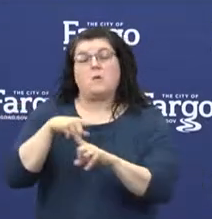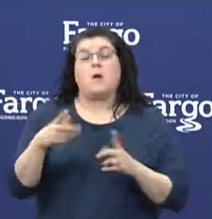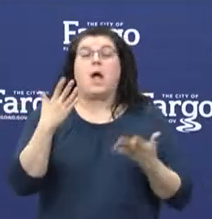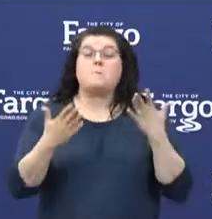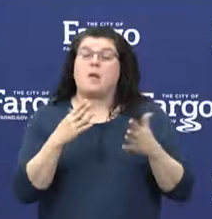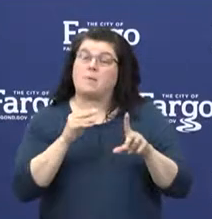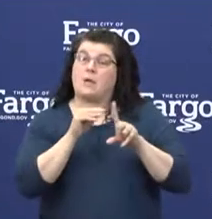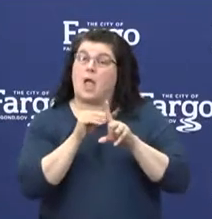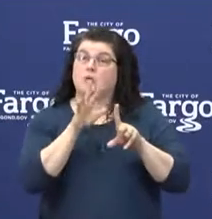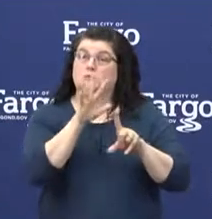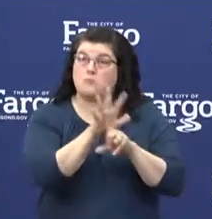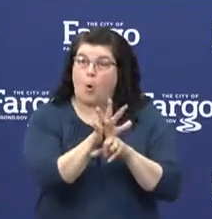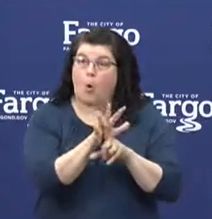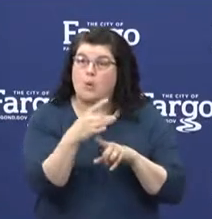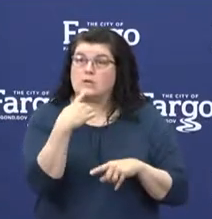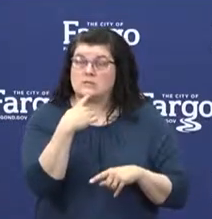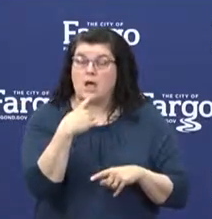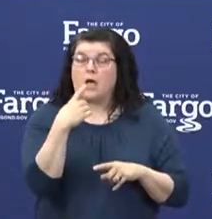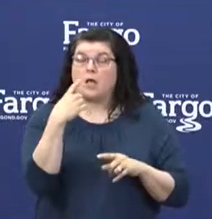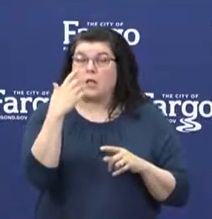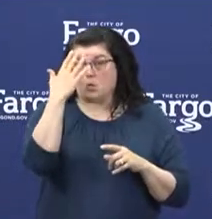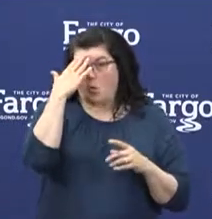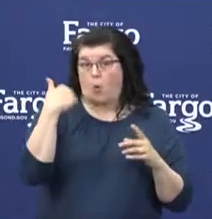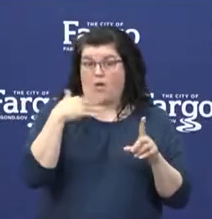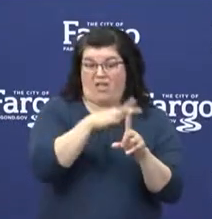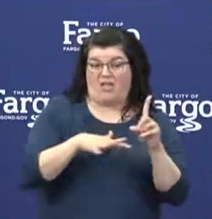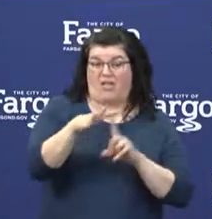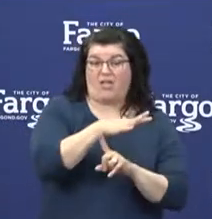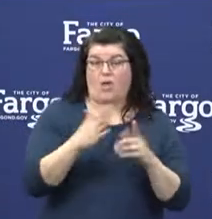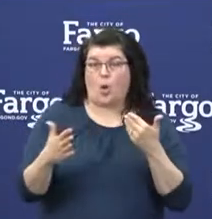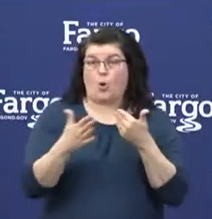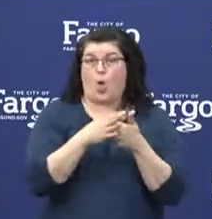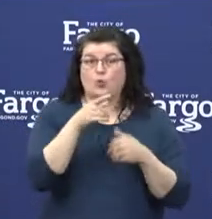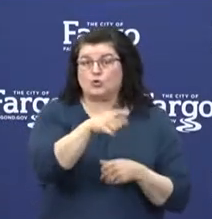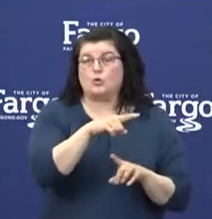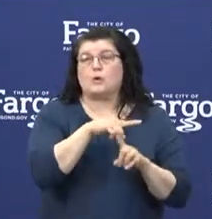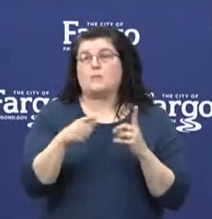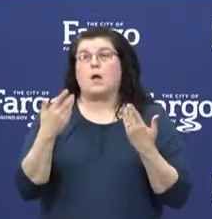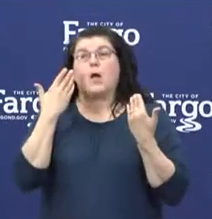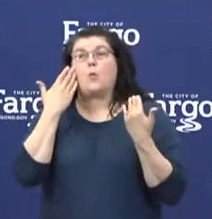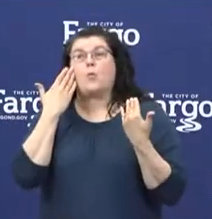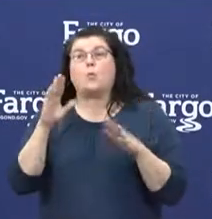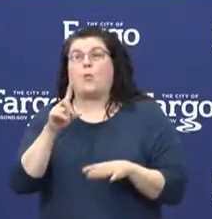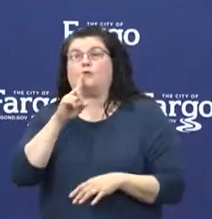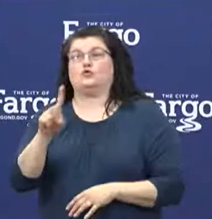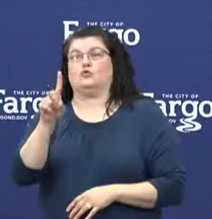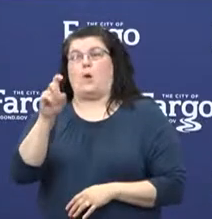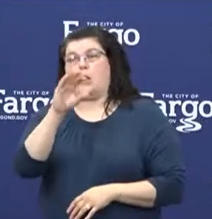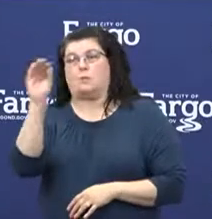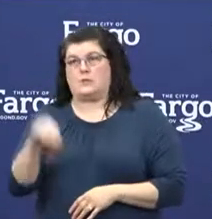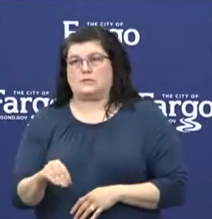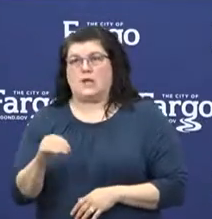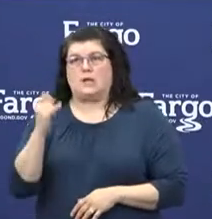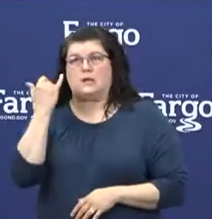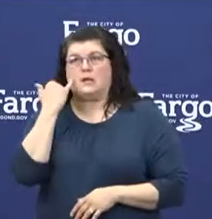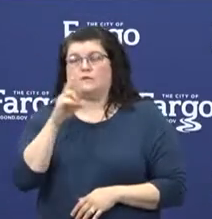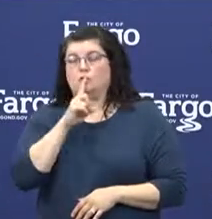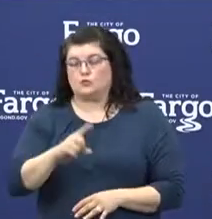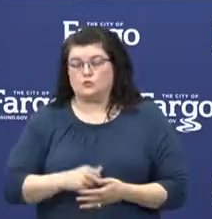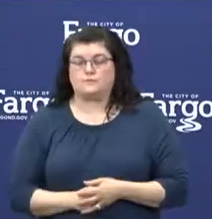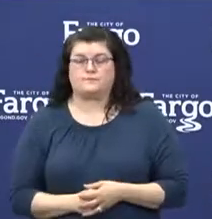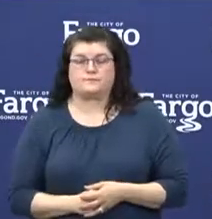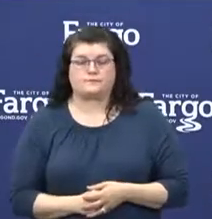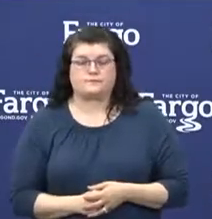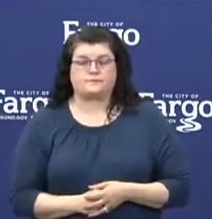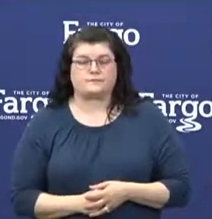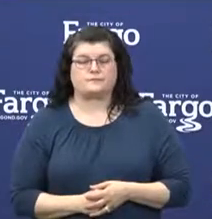exposure, they do not indicate immunity, at least at this time. We're not 100% sure of that. The other thing